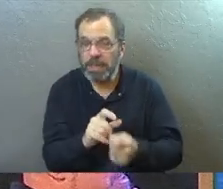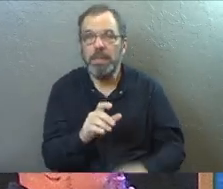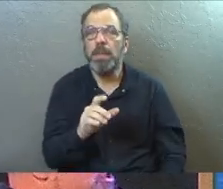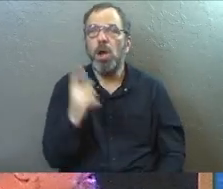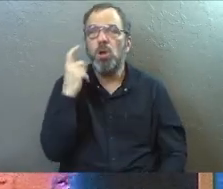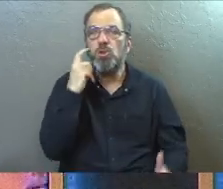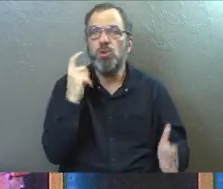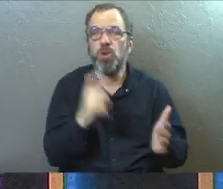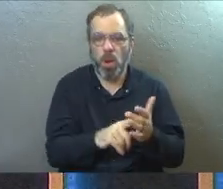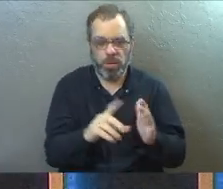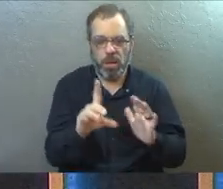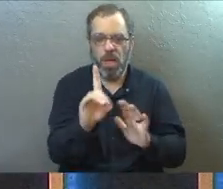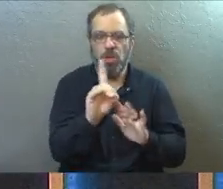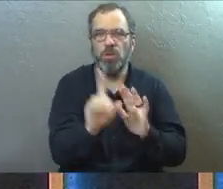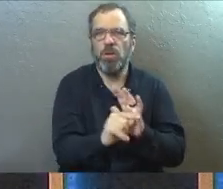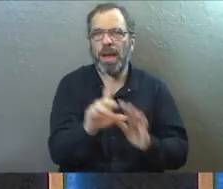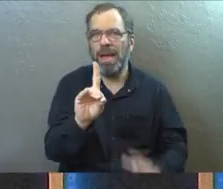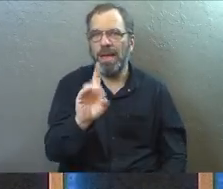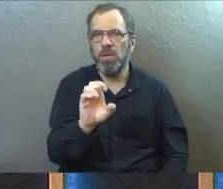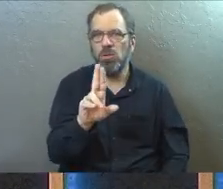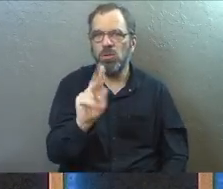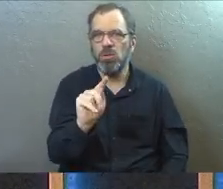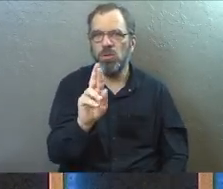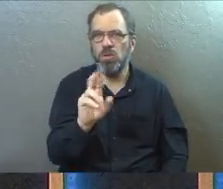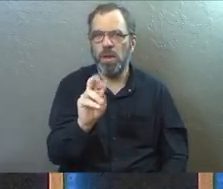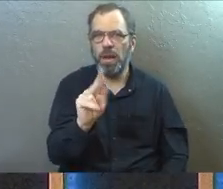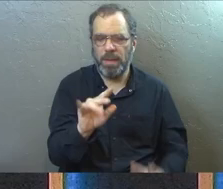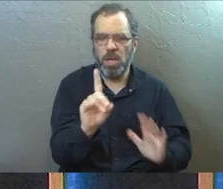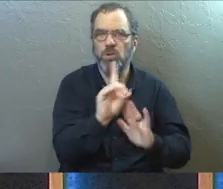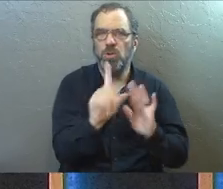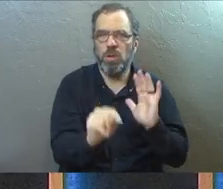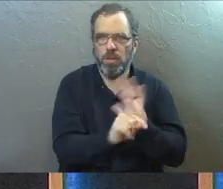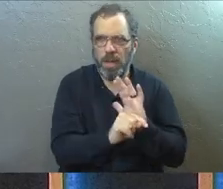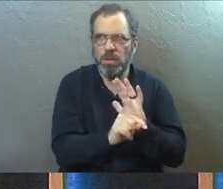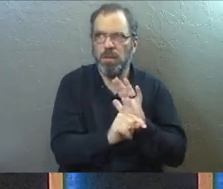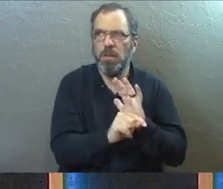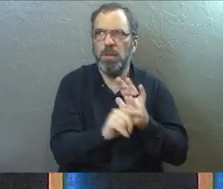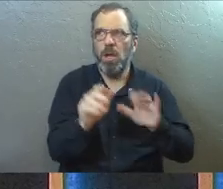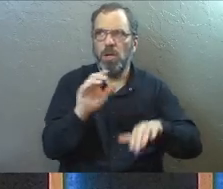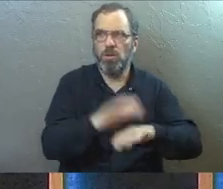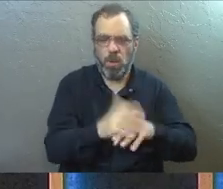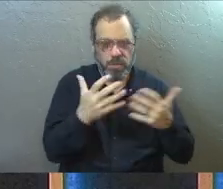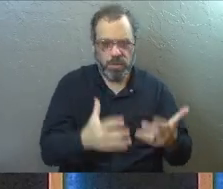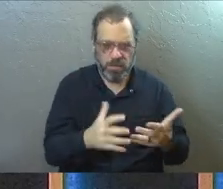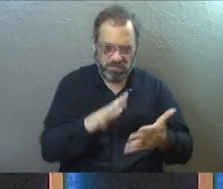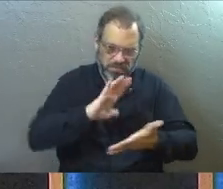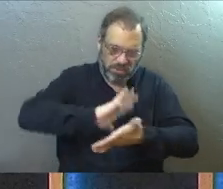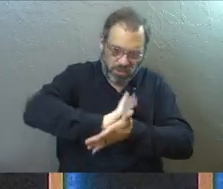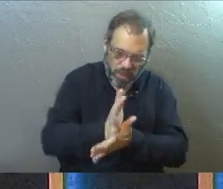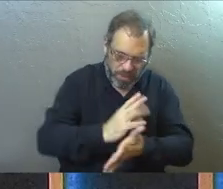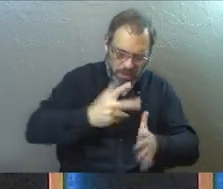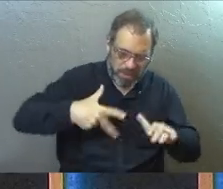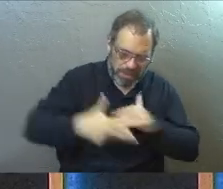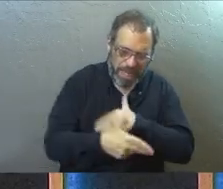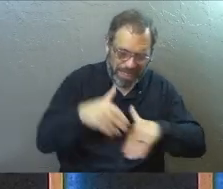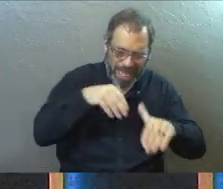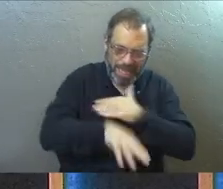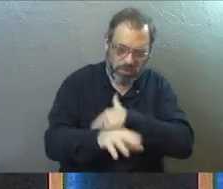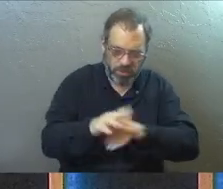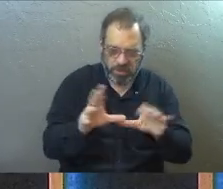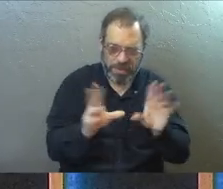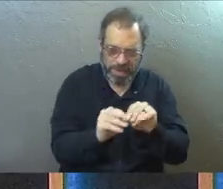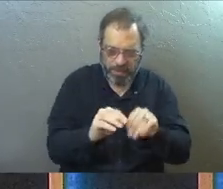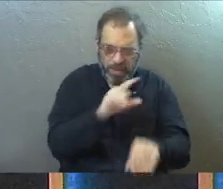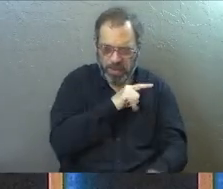And notice Deuteronomy 23.1. No one whose testicles are crushed or whose male organ is cut off shall enter the